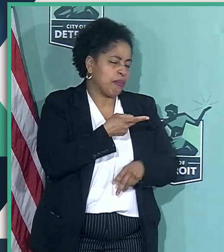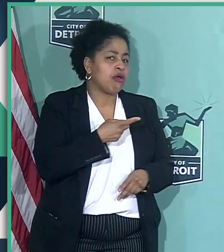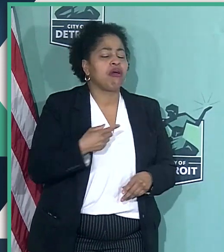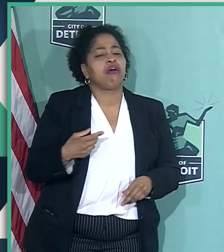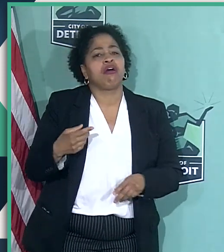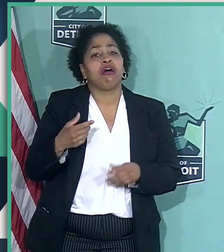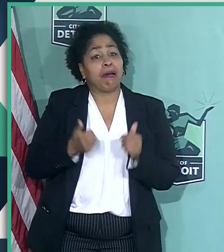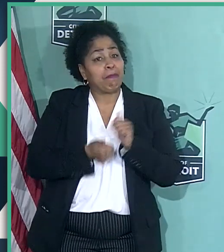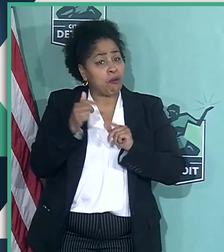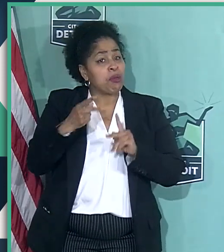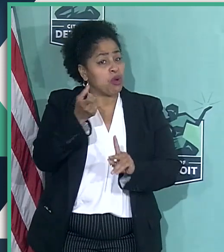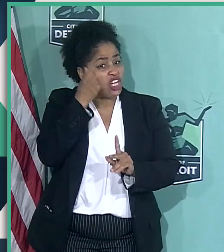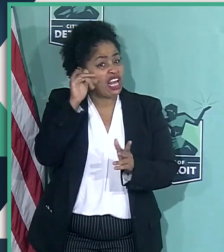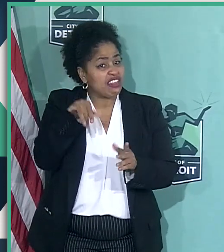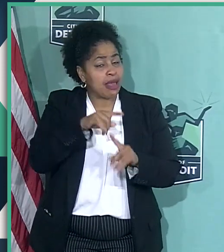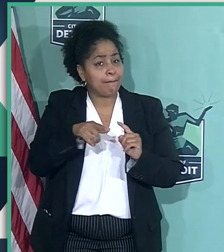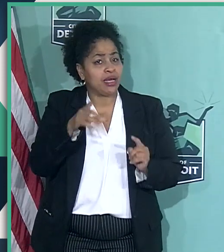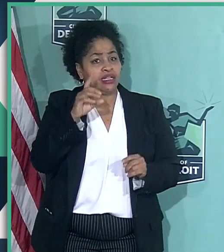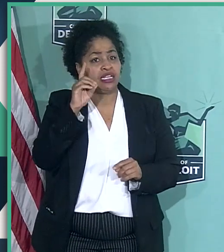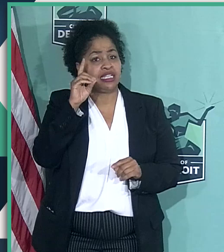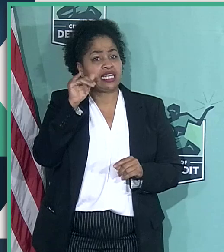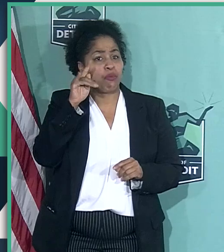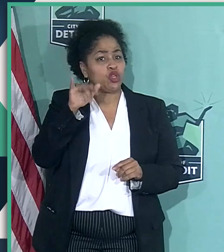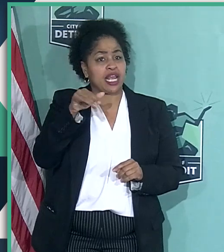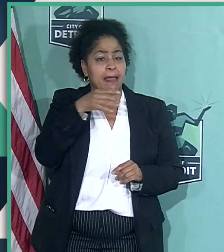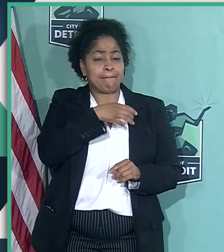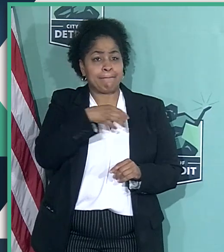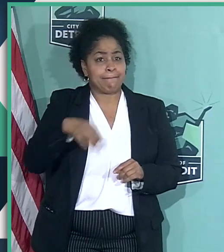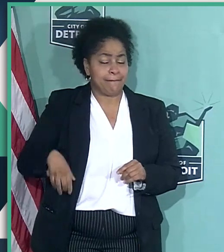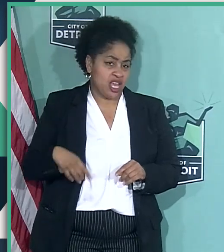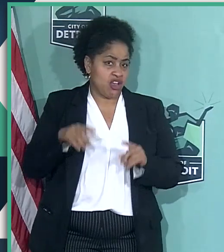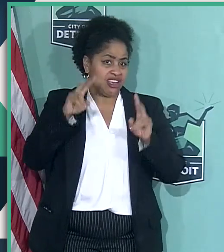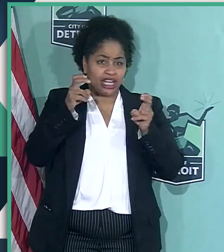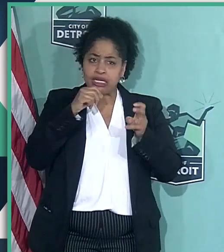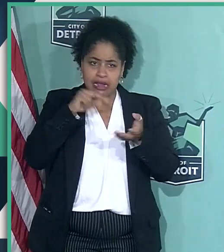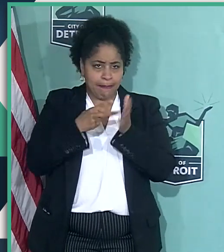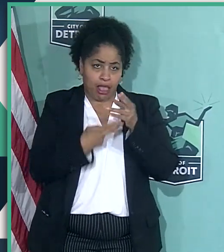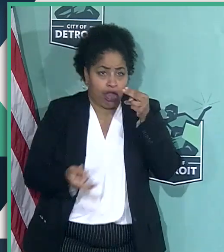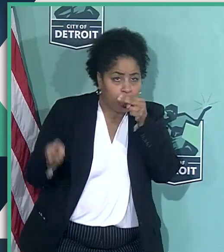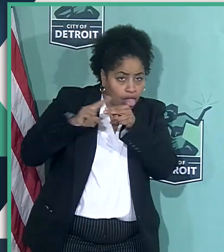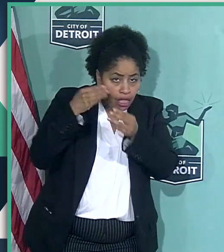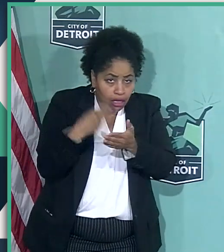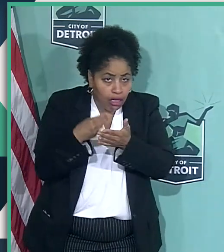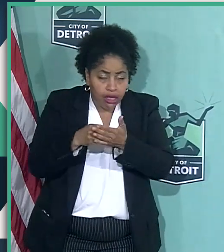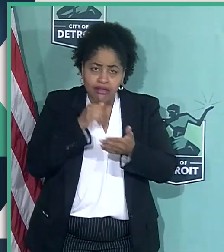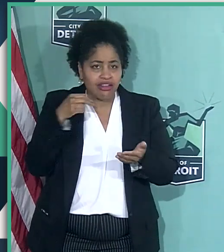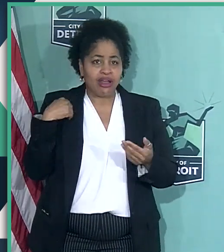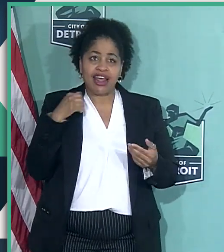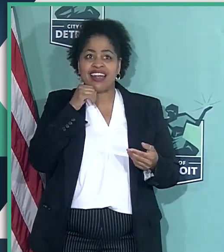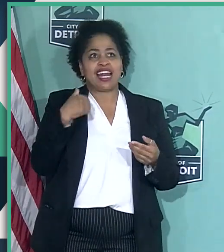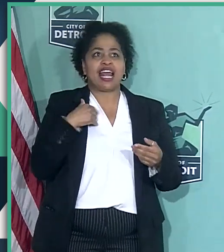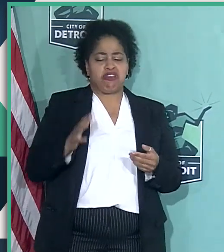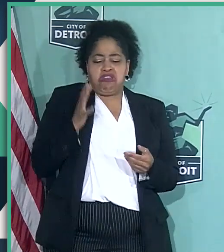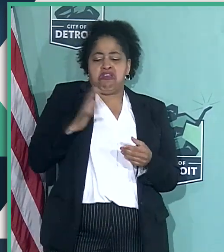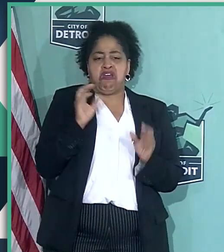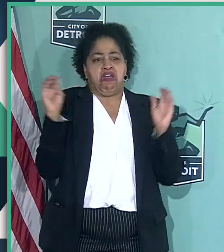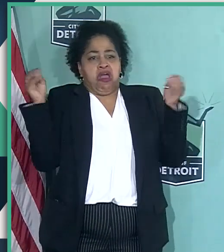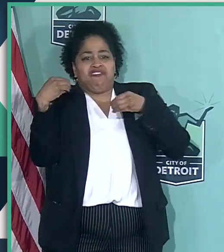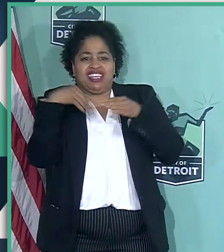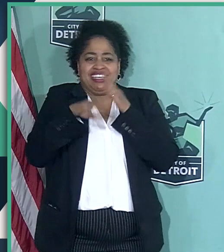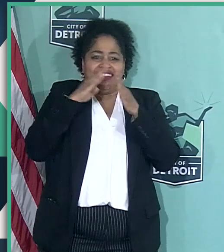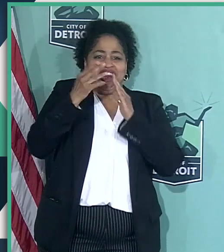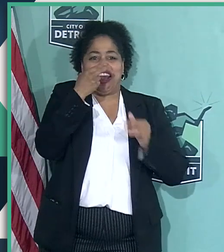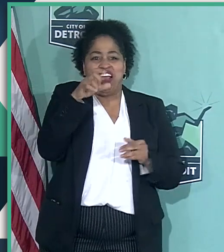think most people understand this, but the Deputy Mayor title doesn't mean any more money. He doesn't have an office in City Hall. But the